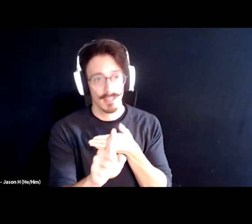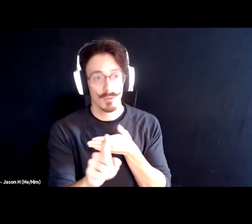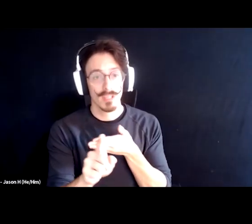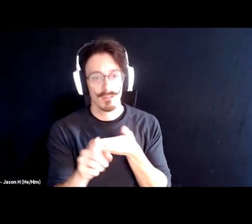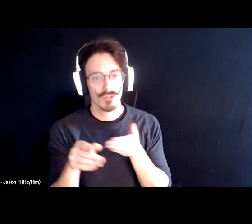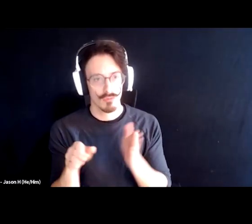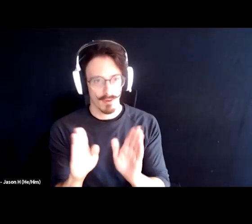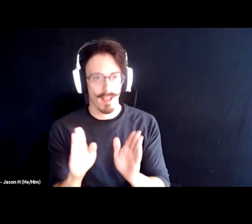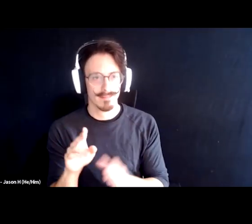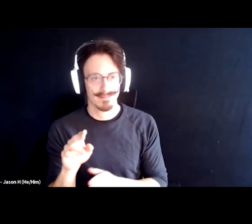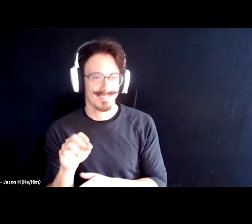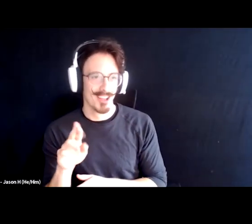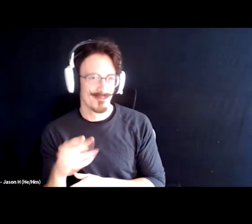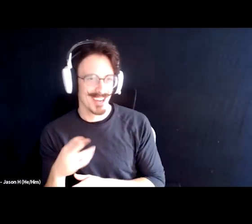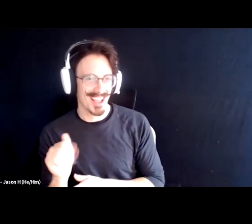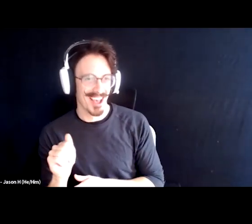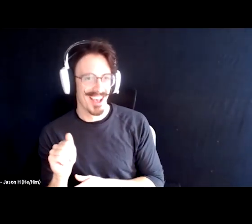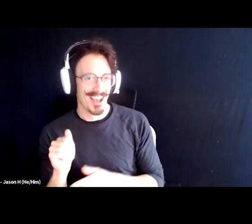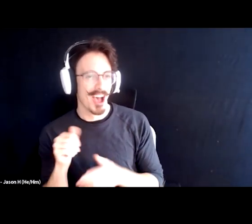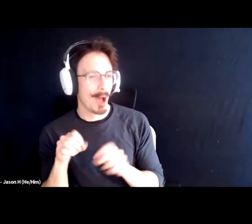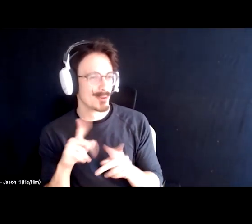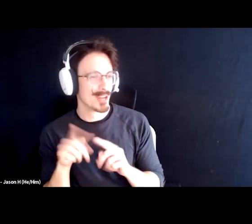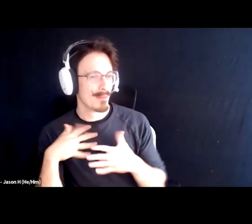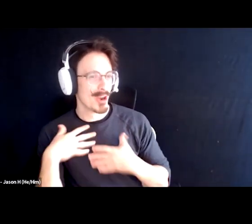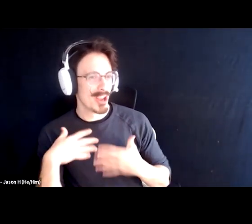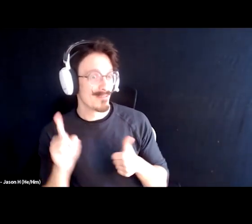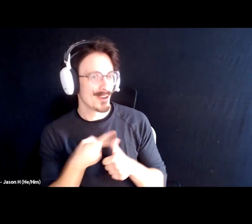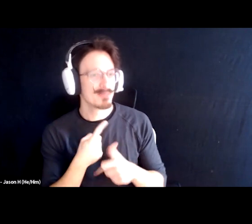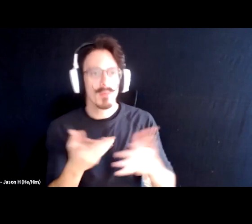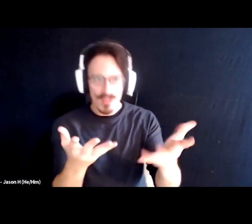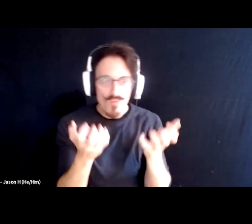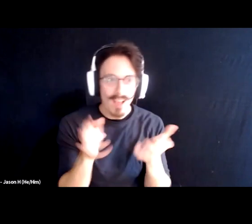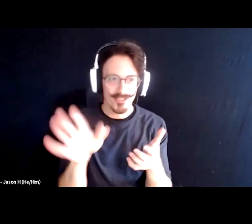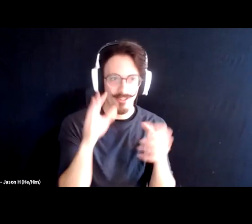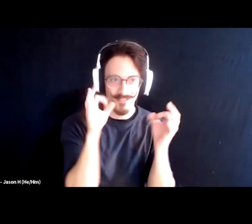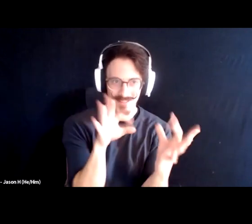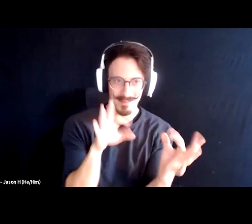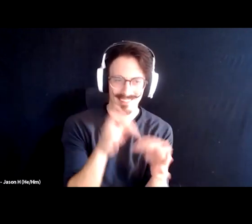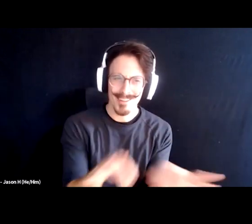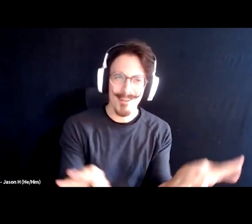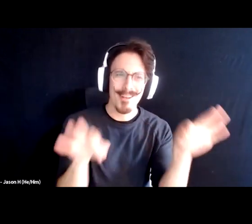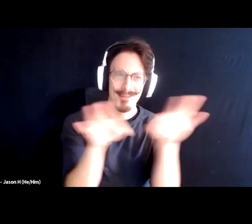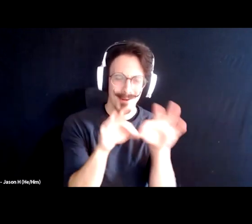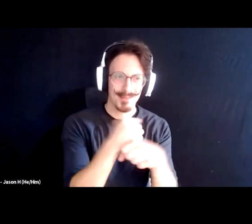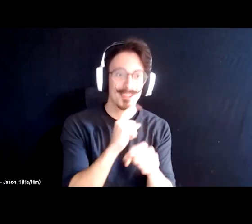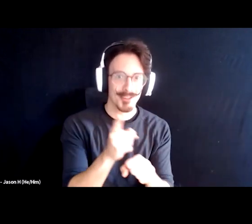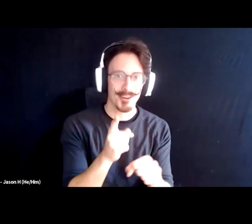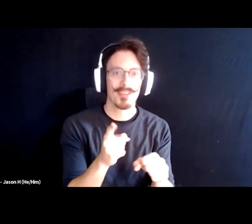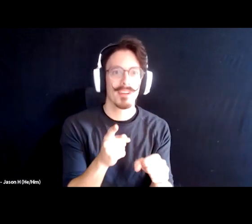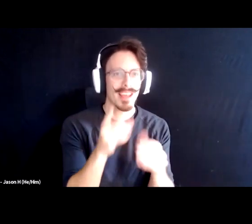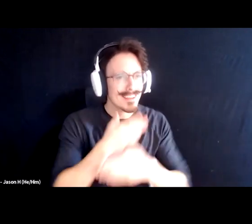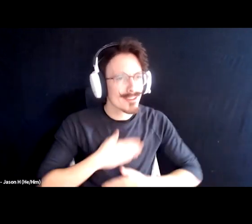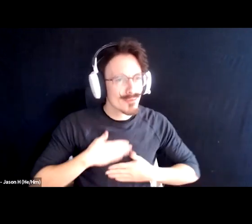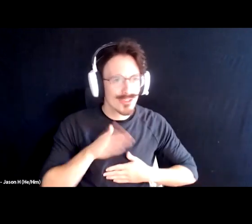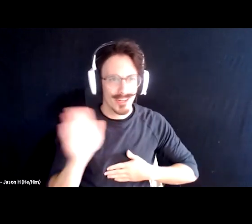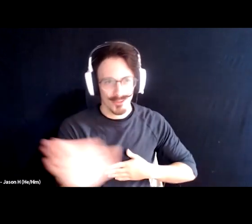a chance to breathe but we want we do want your feedback it's important for us to get some and appreciate